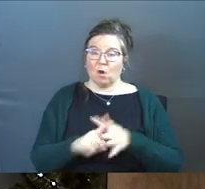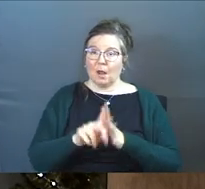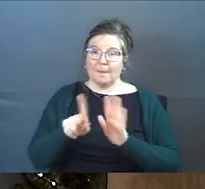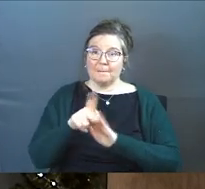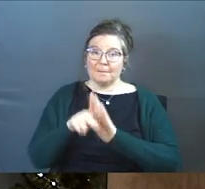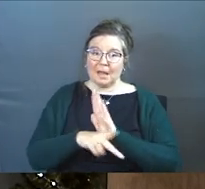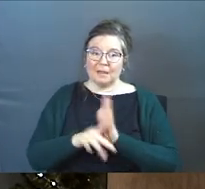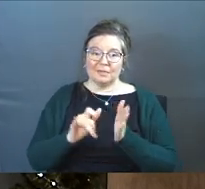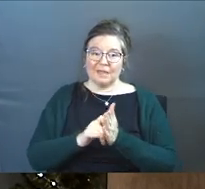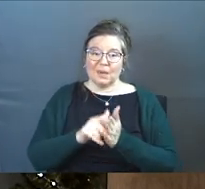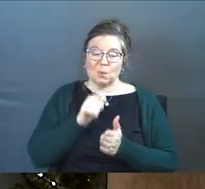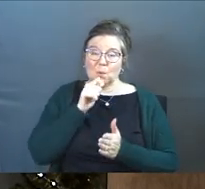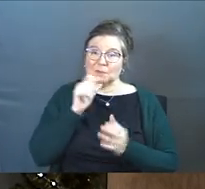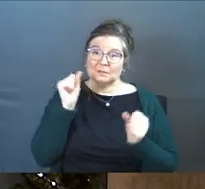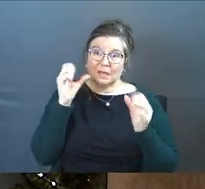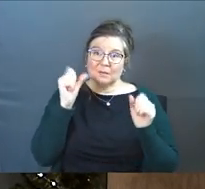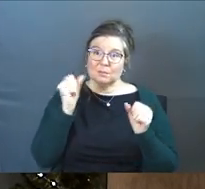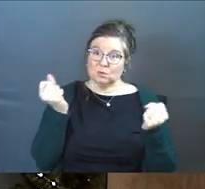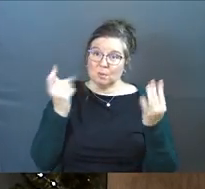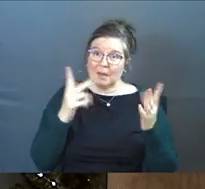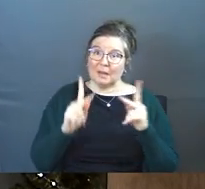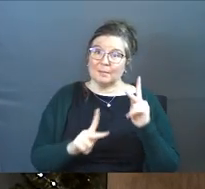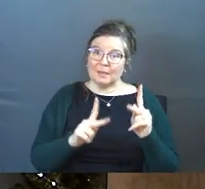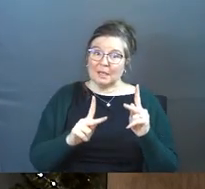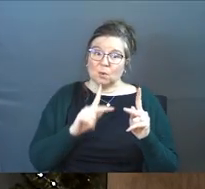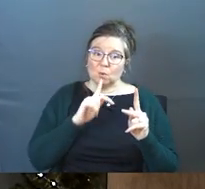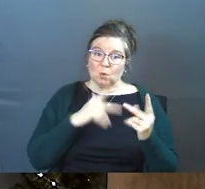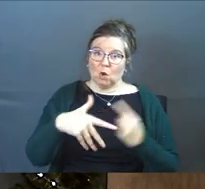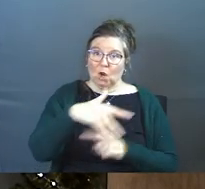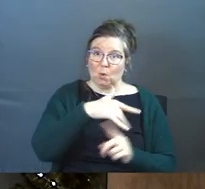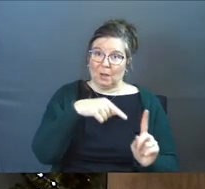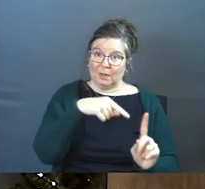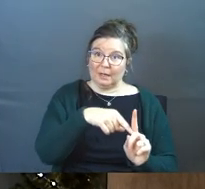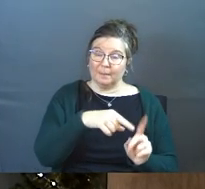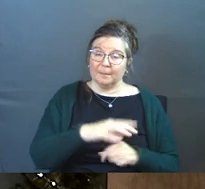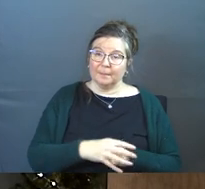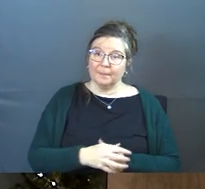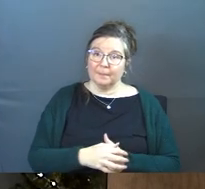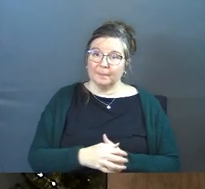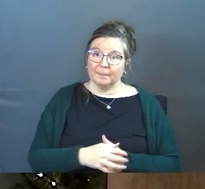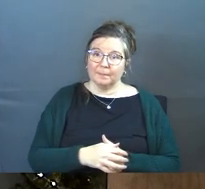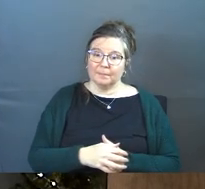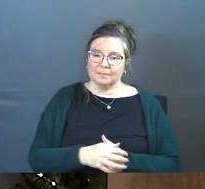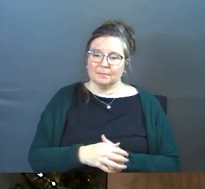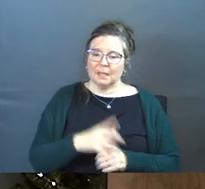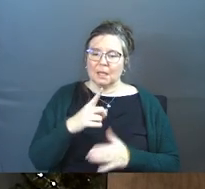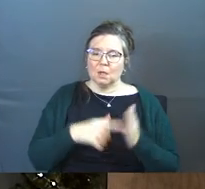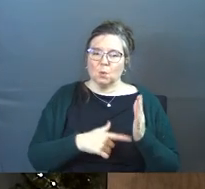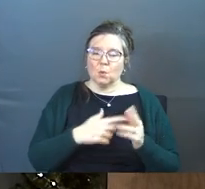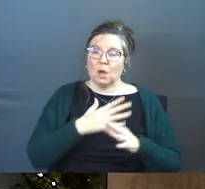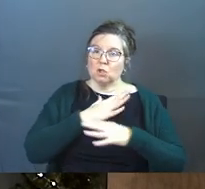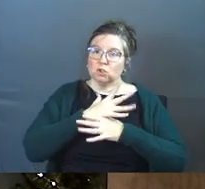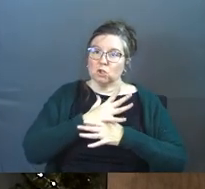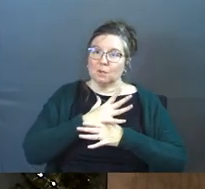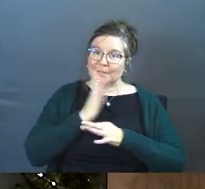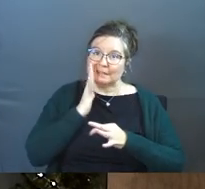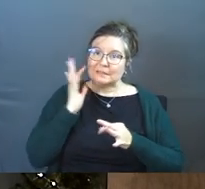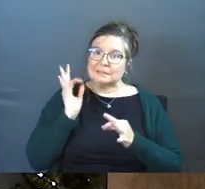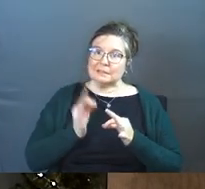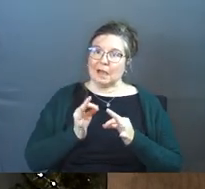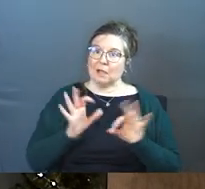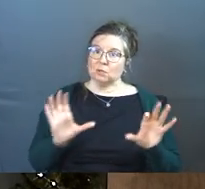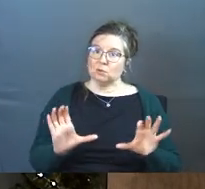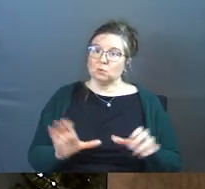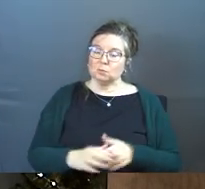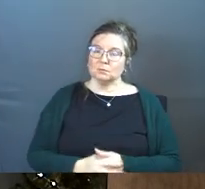policy that was no surprise to many of the people that were around him. It is what Germany decided